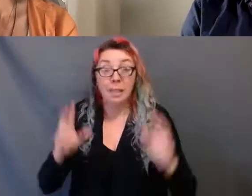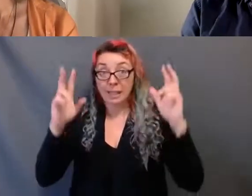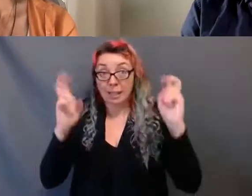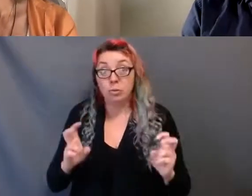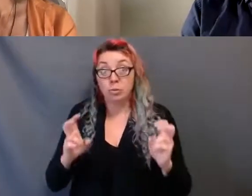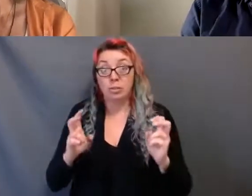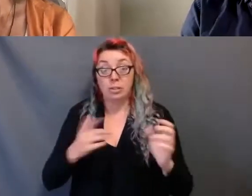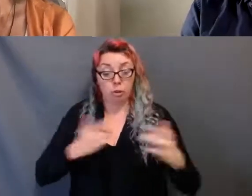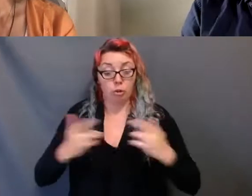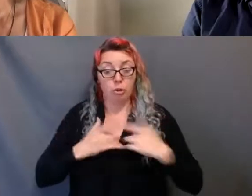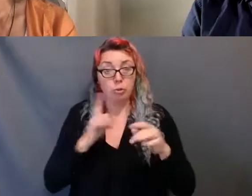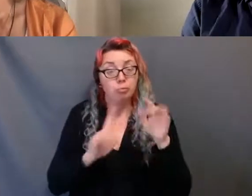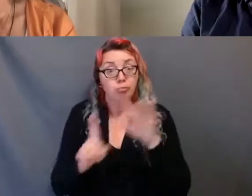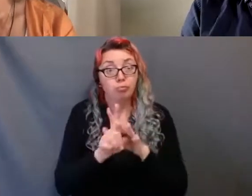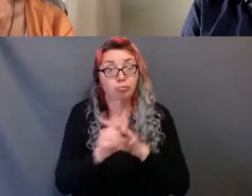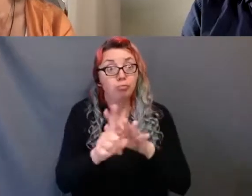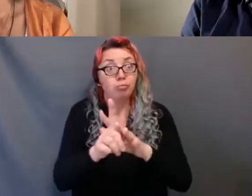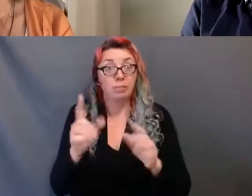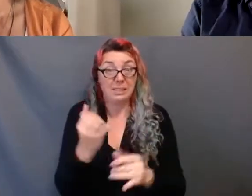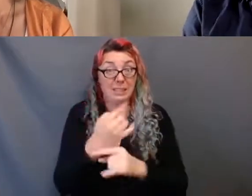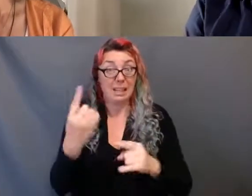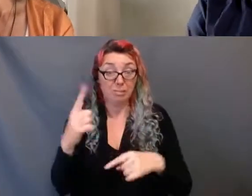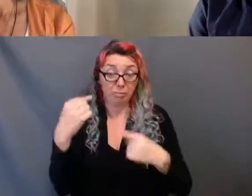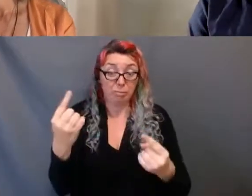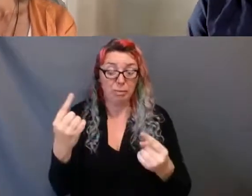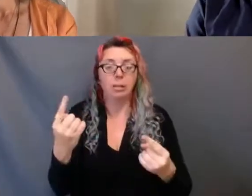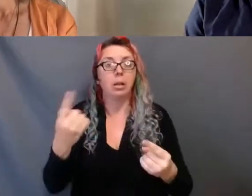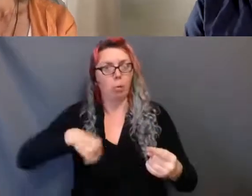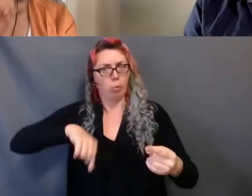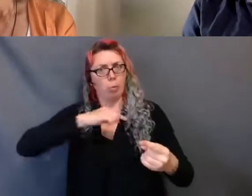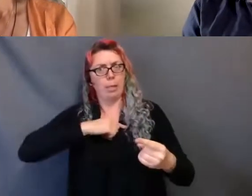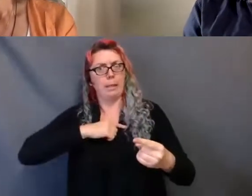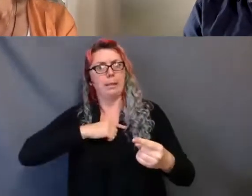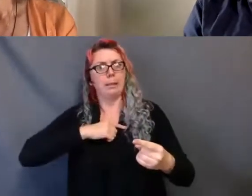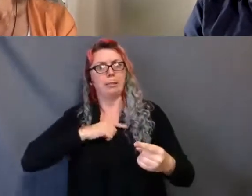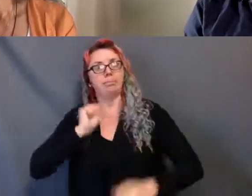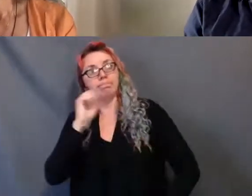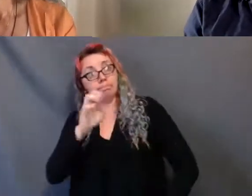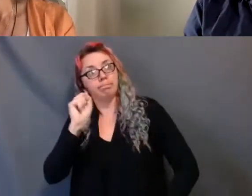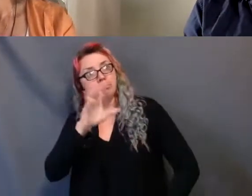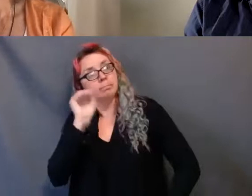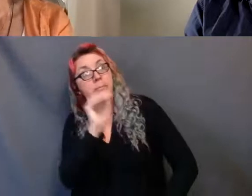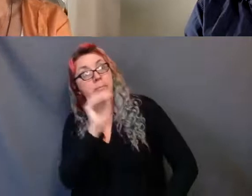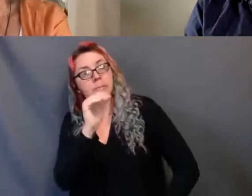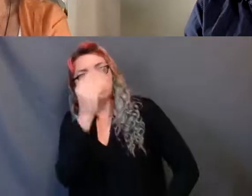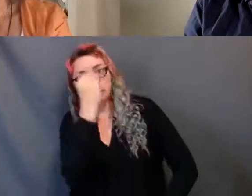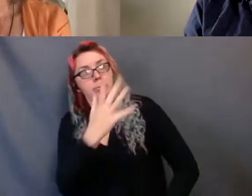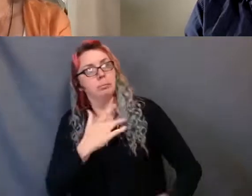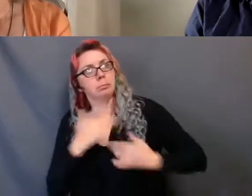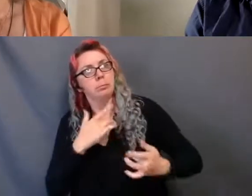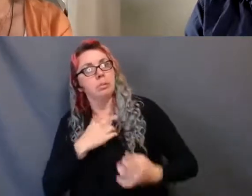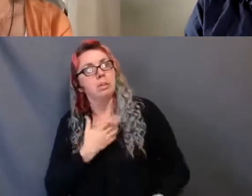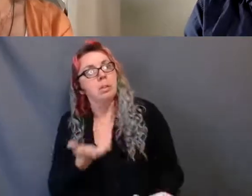investigating, singing and making art about since the beginning of Canada. That takes the brutal reality of a knee on the neck, the